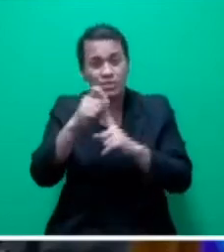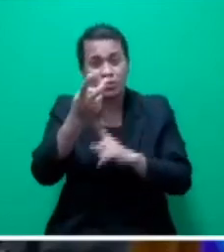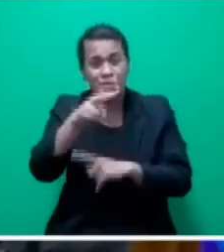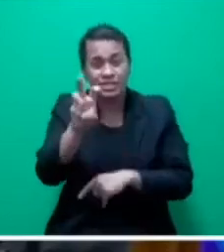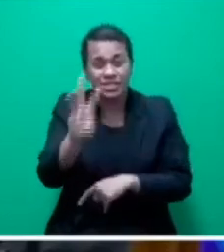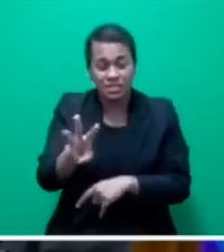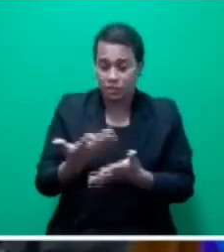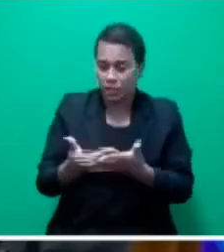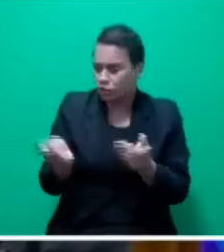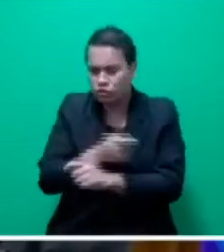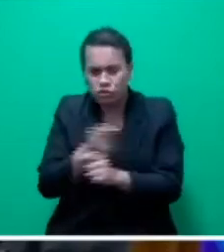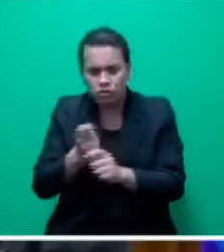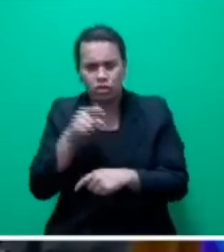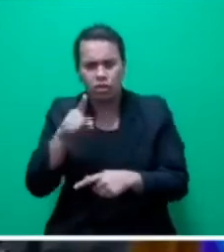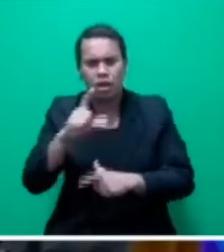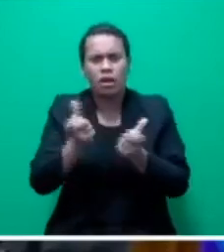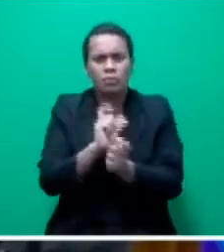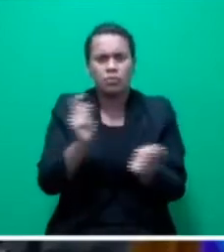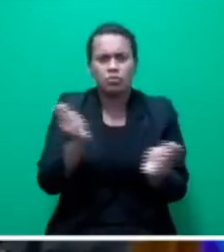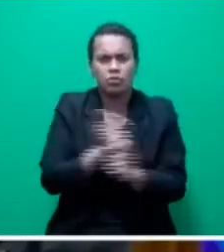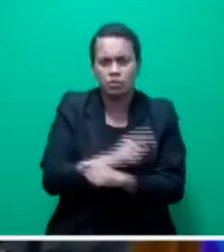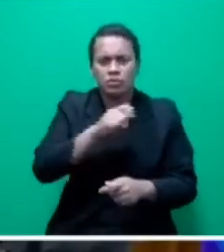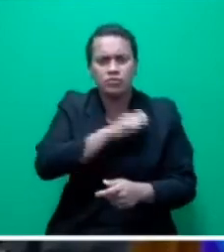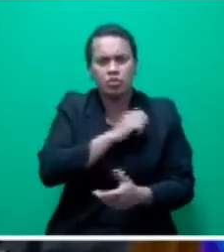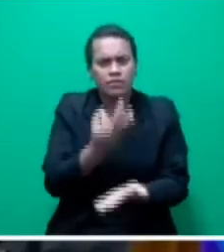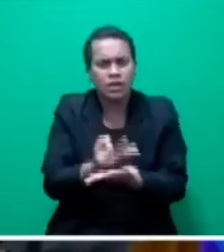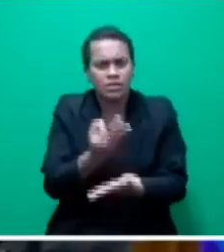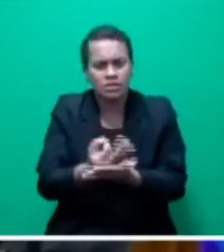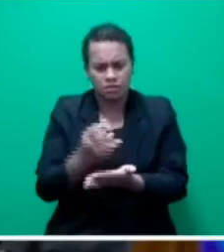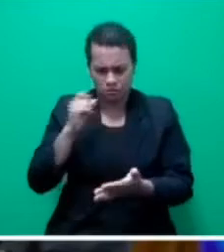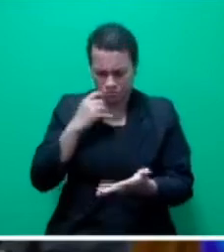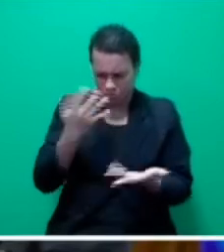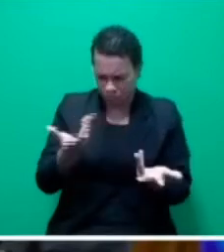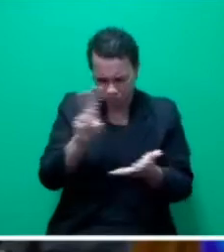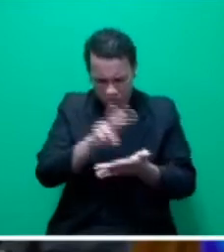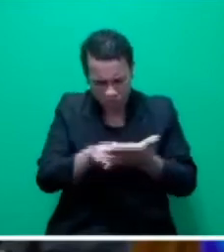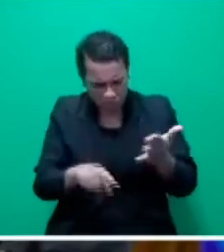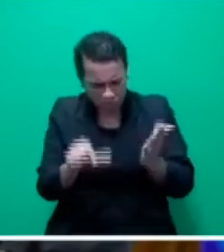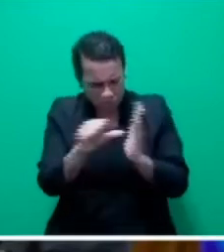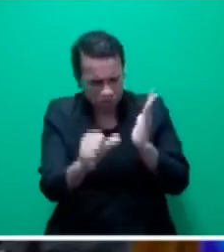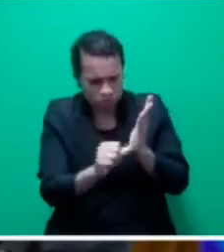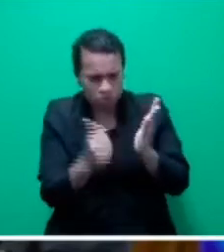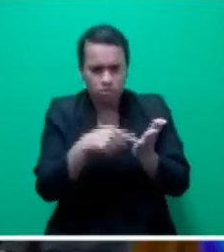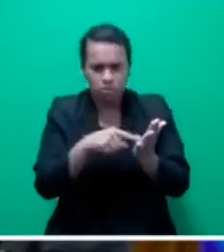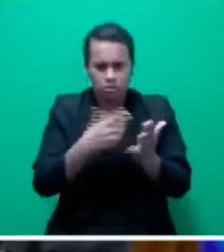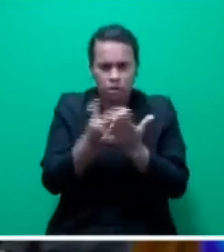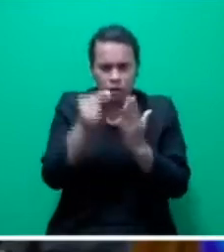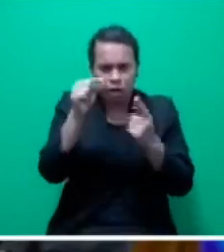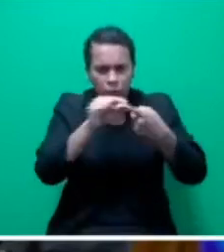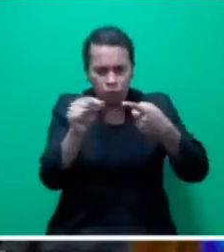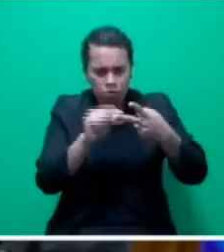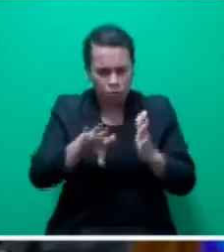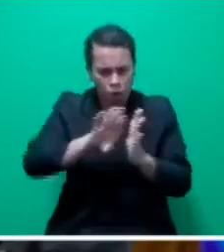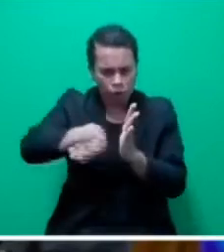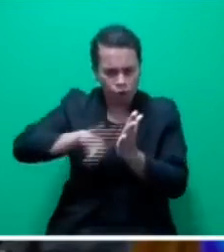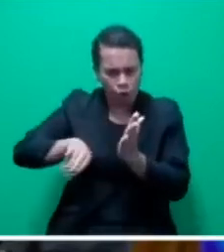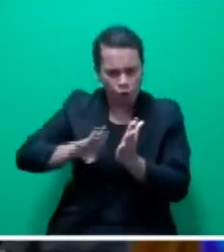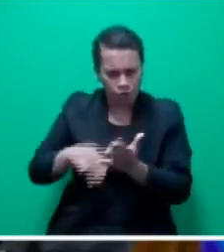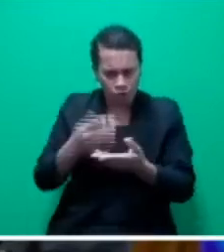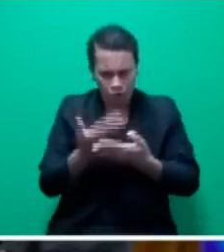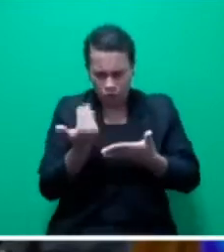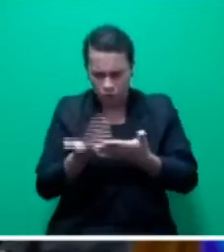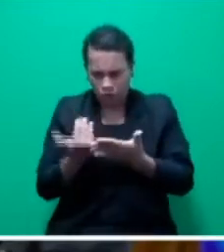Change Trust Fund, there was another amendment made to delete specific reference to procurement regulations and make